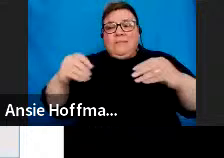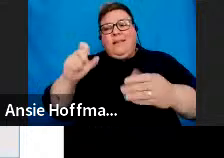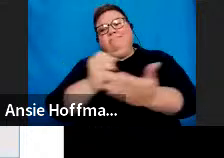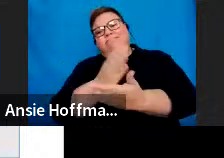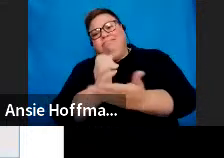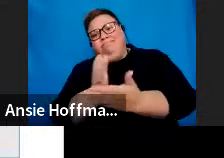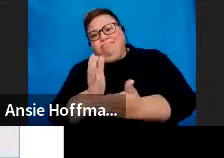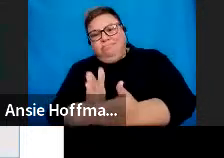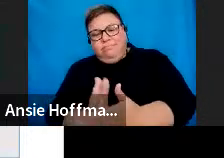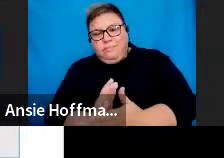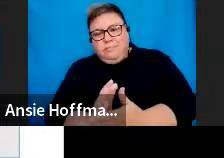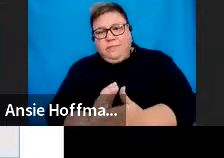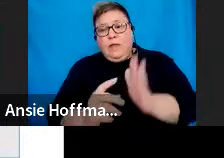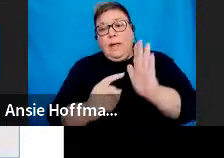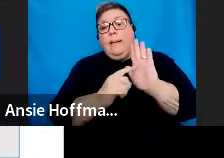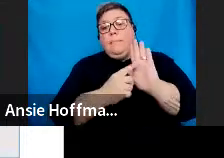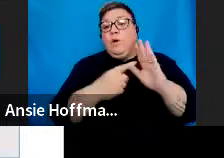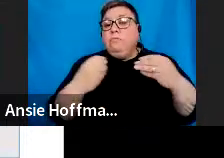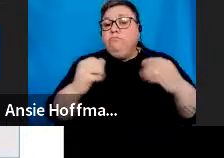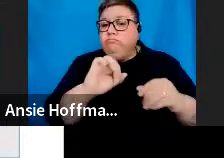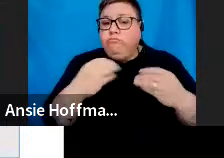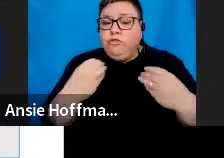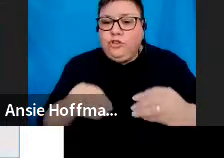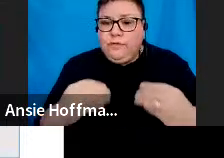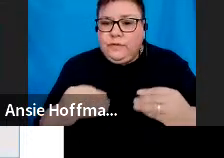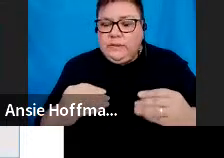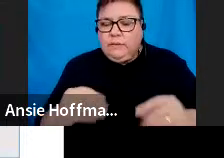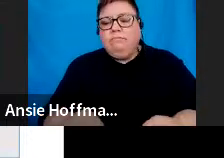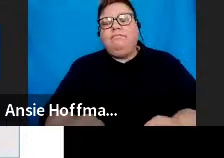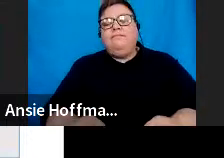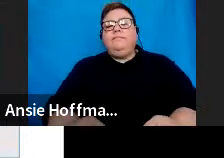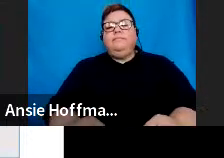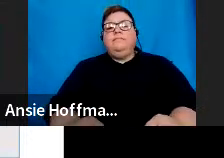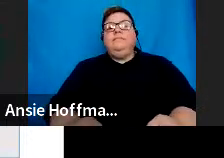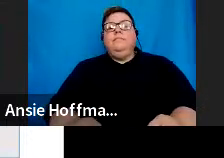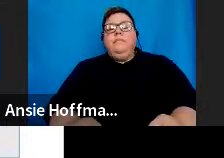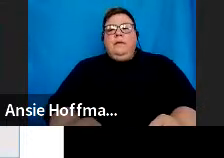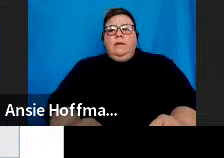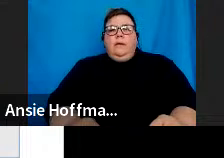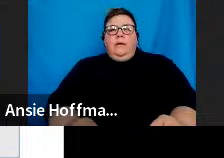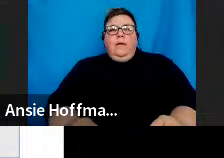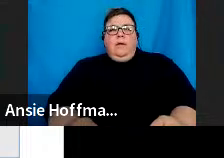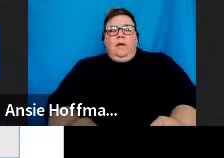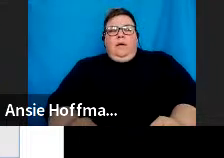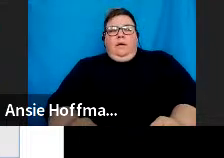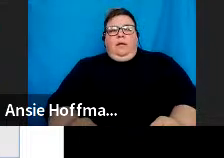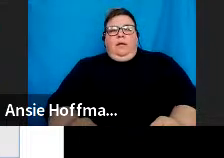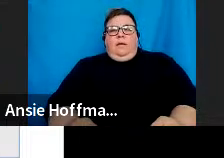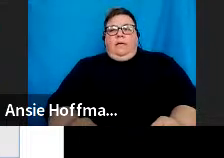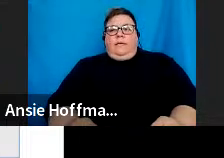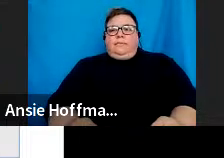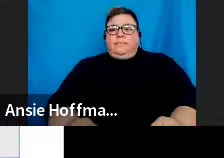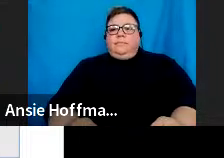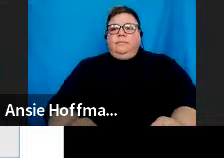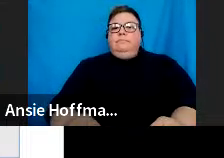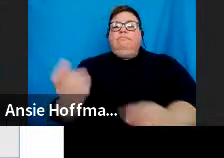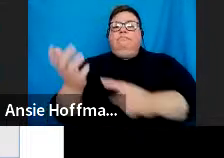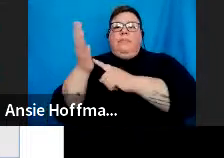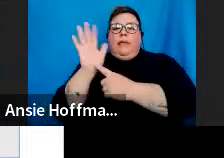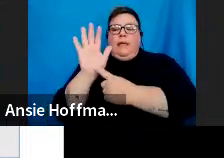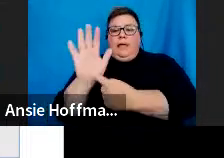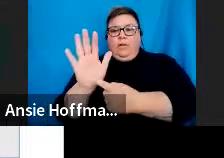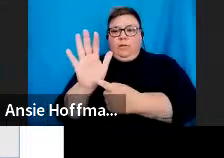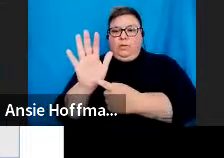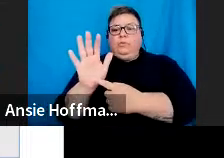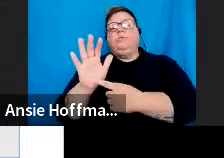So, the points of service, we're going to be looking at the definitions and acronyms. We're going to look at the introduction, or there's going to be an